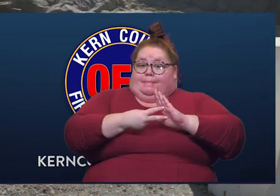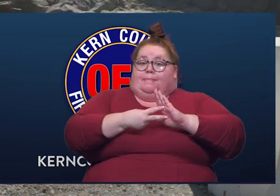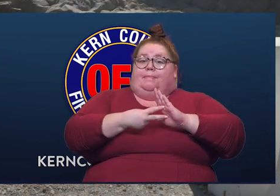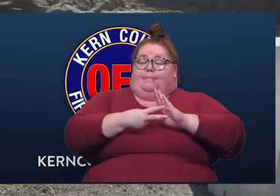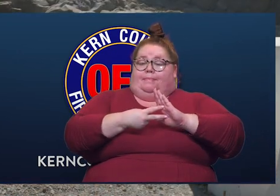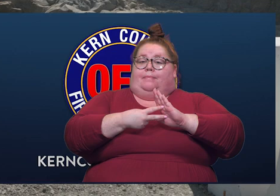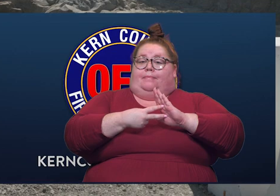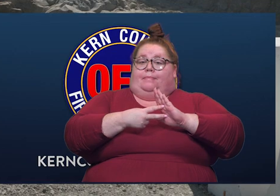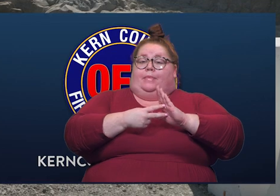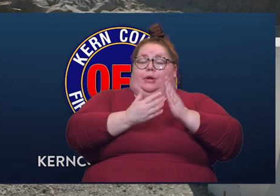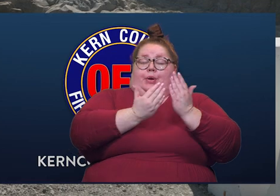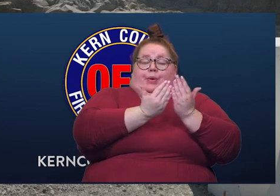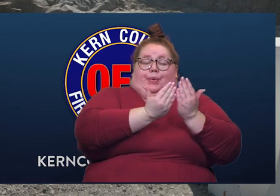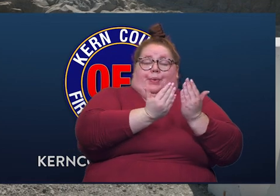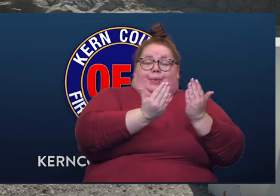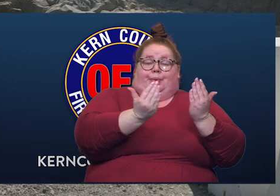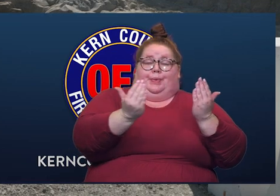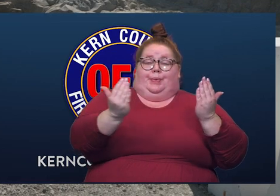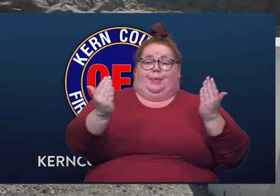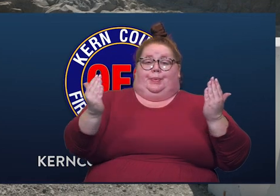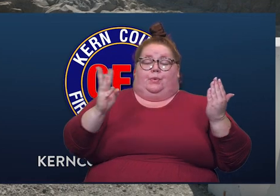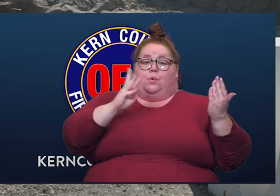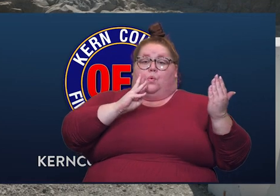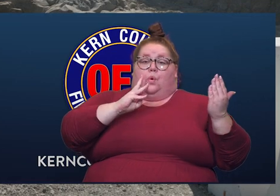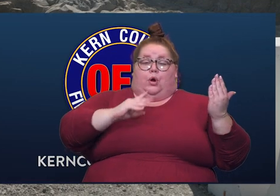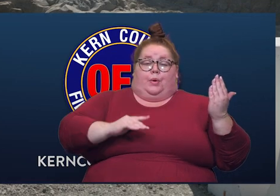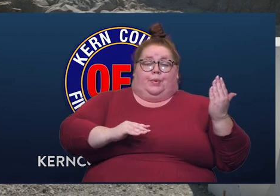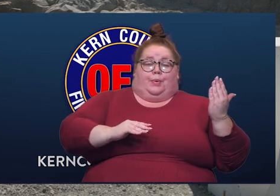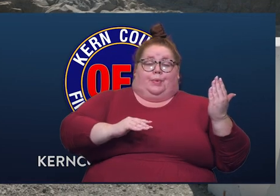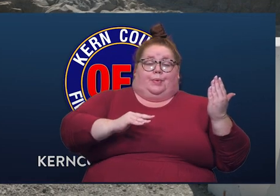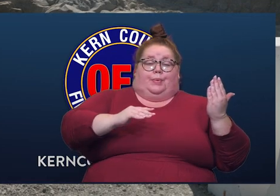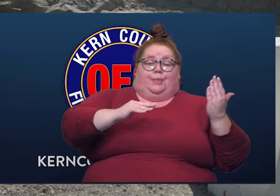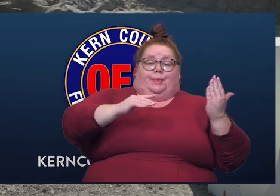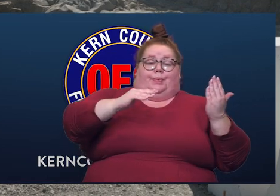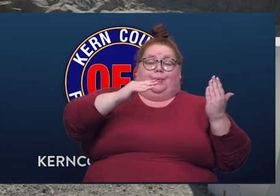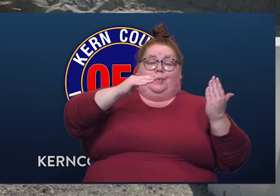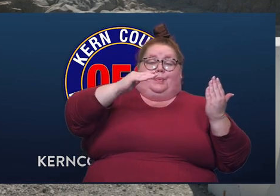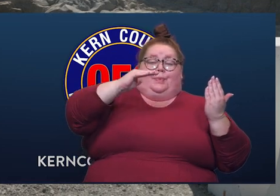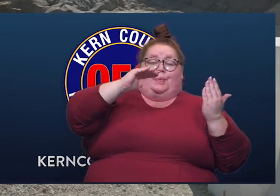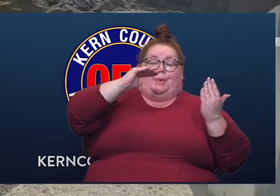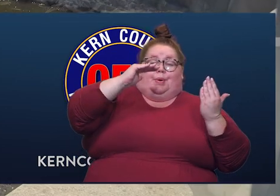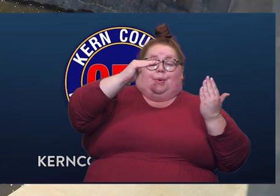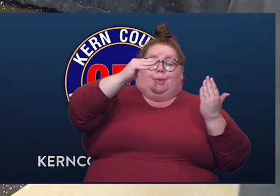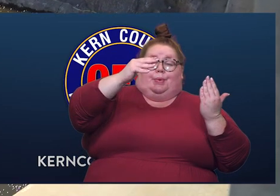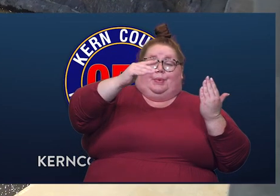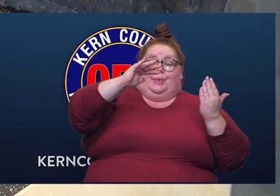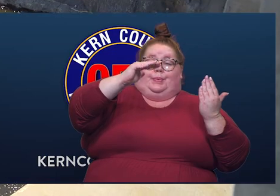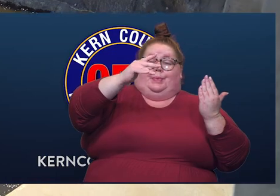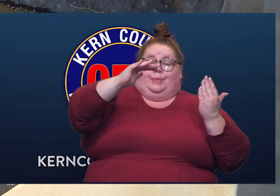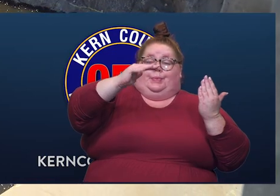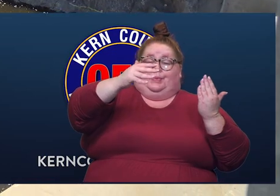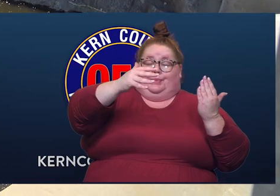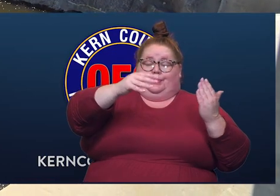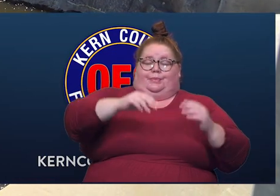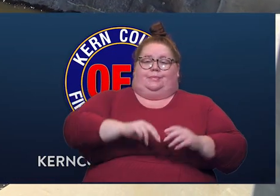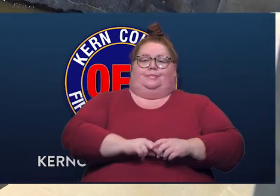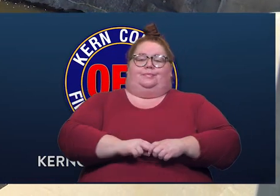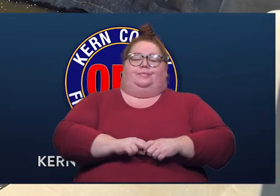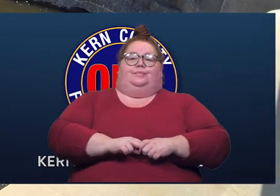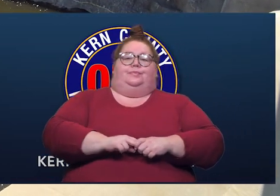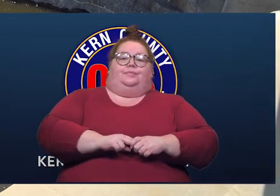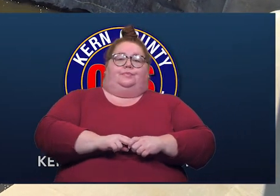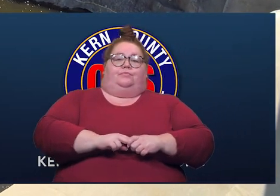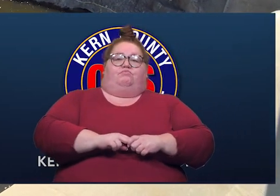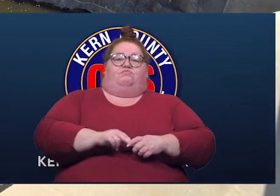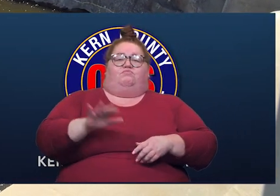crest, just barely crest, the spillway and start to spill out of the service spillway. Once we get to the service spillway,